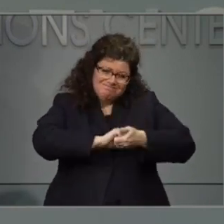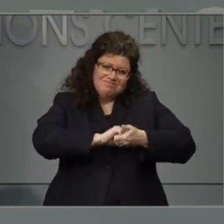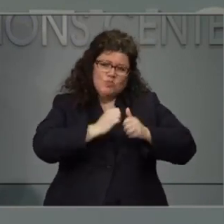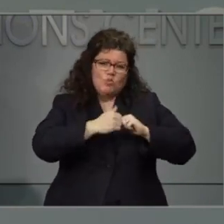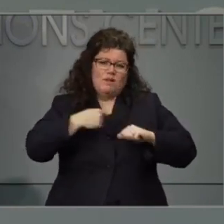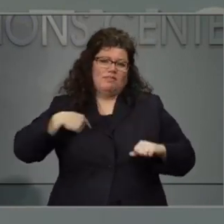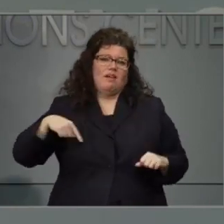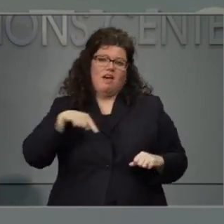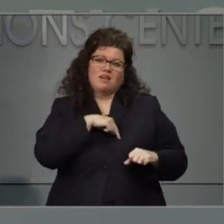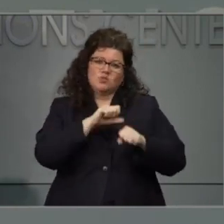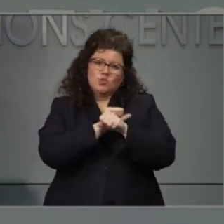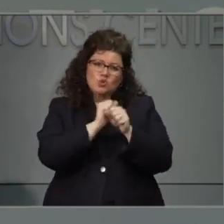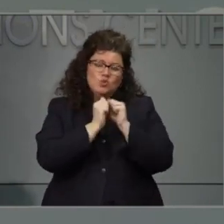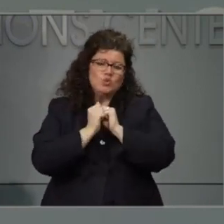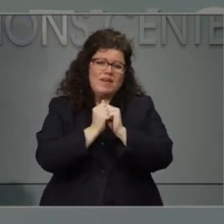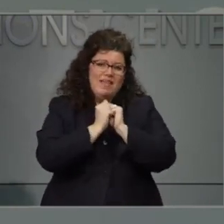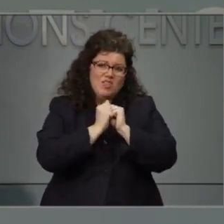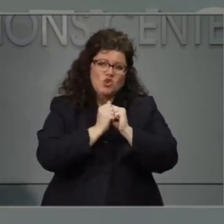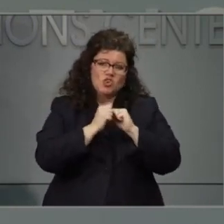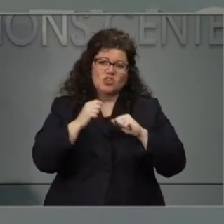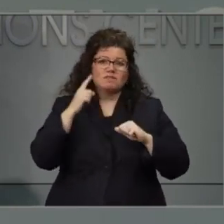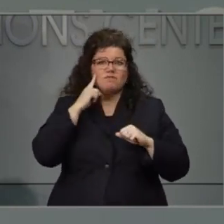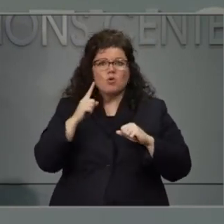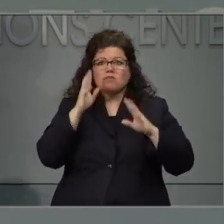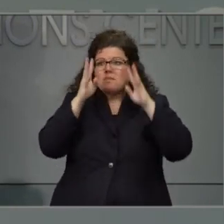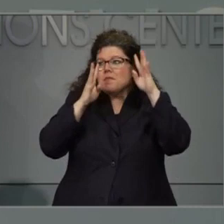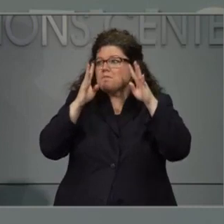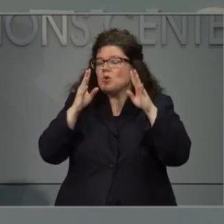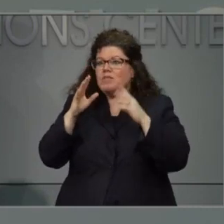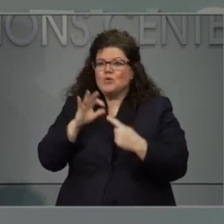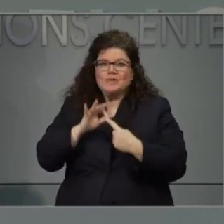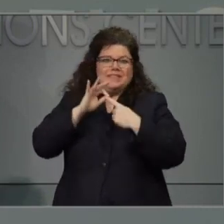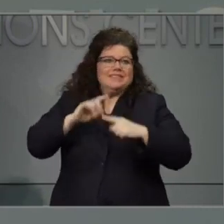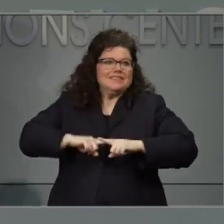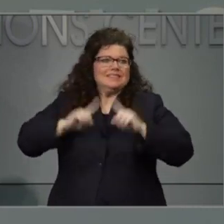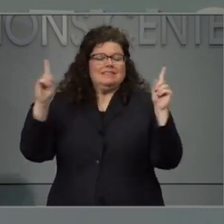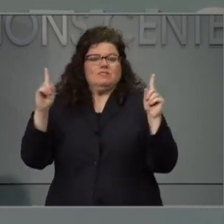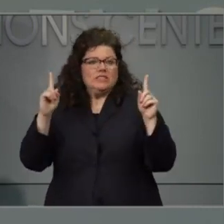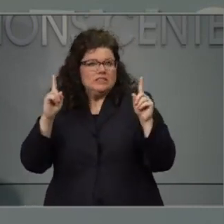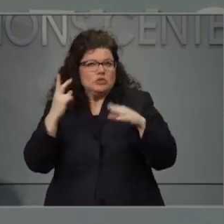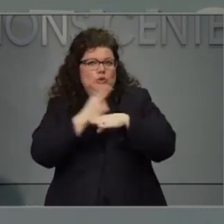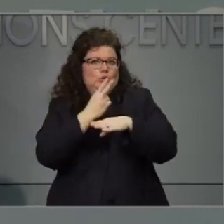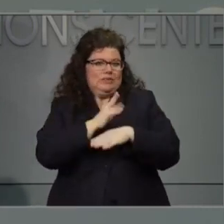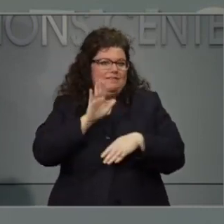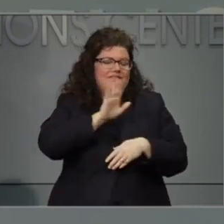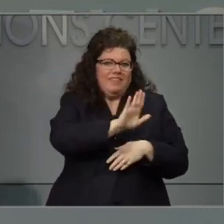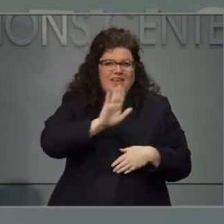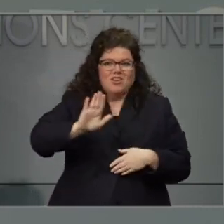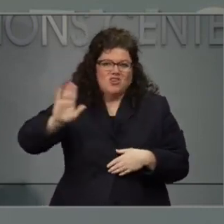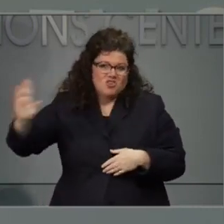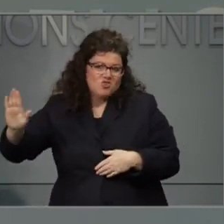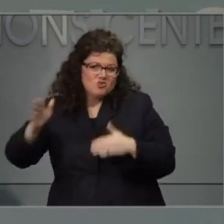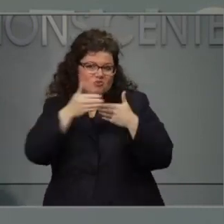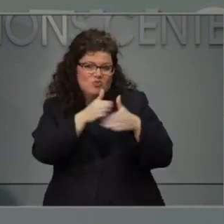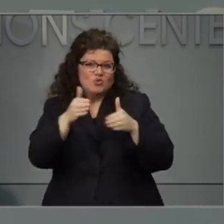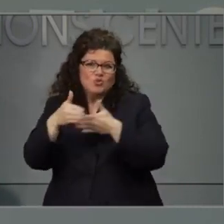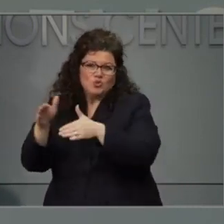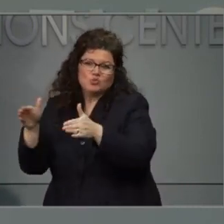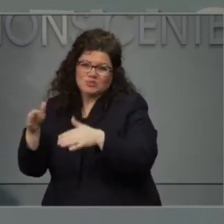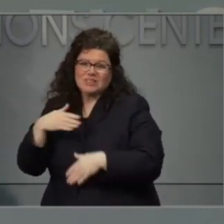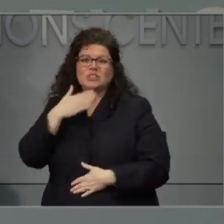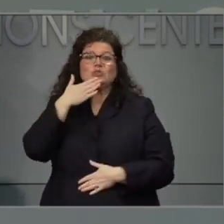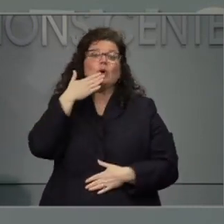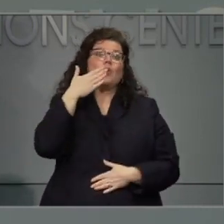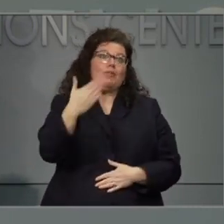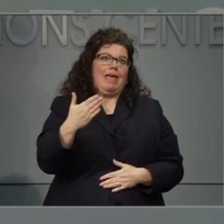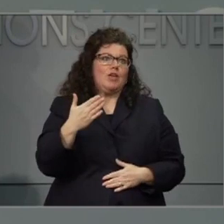to find spaces for folks. I think it's going to be really important in terms of slowing the spread of the virus. So thanks in